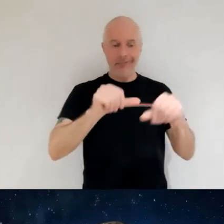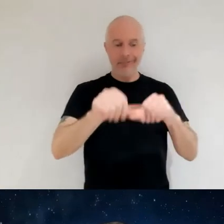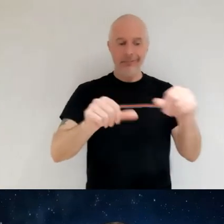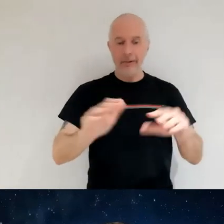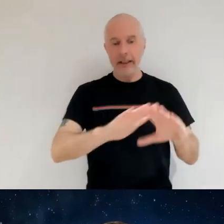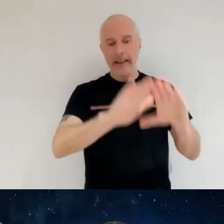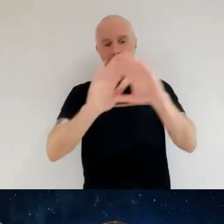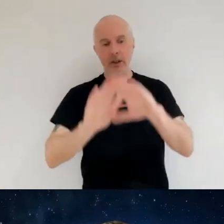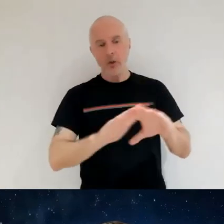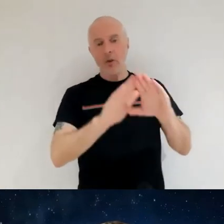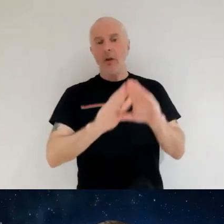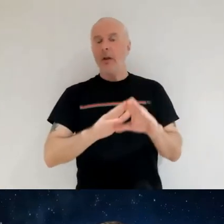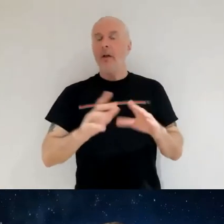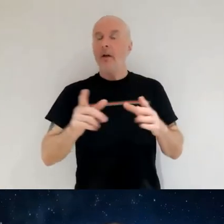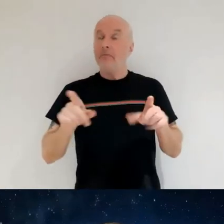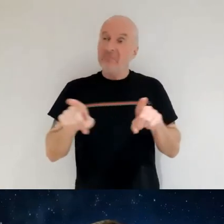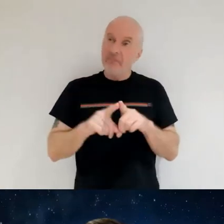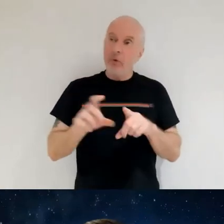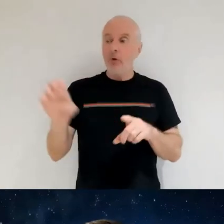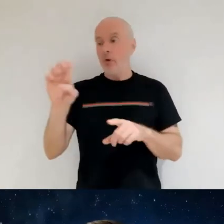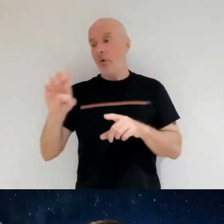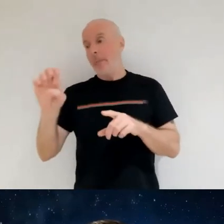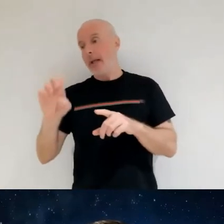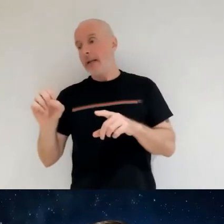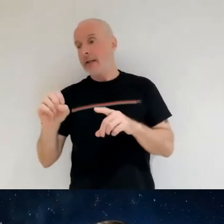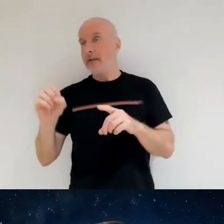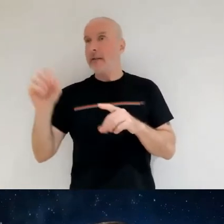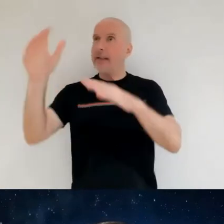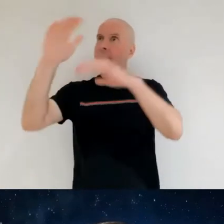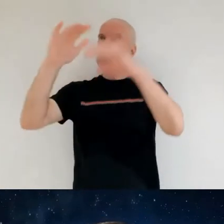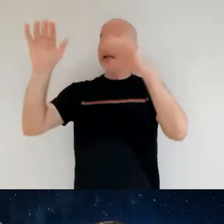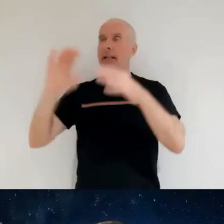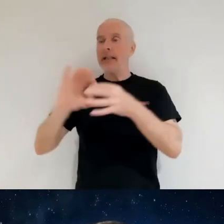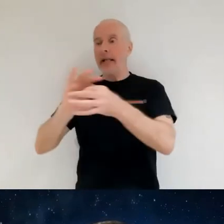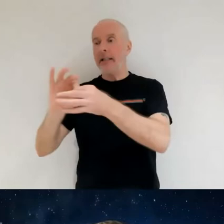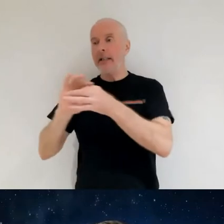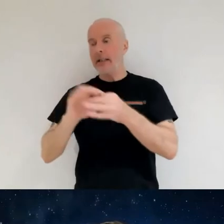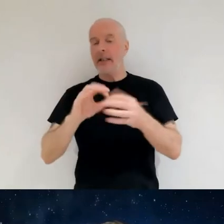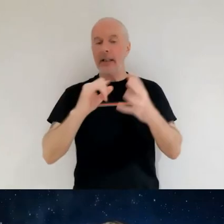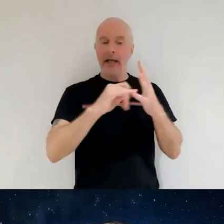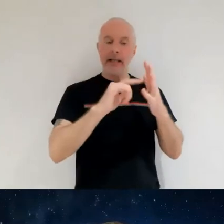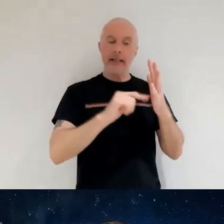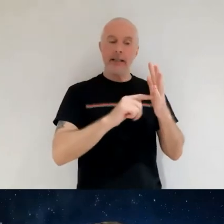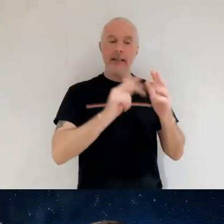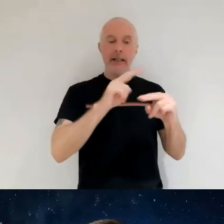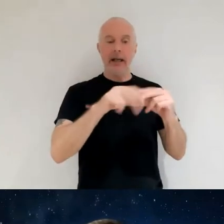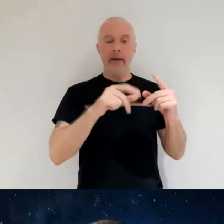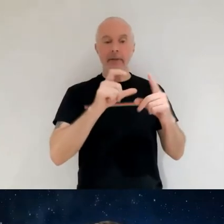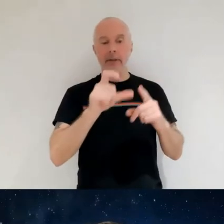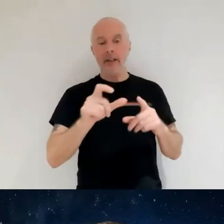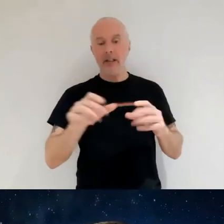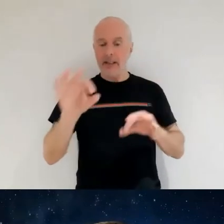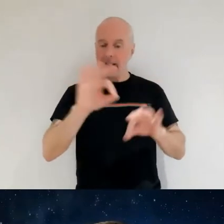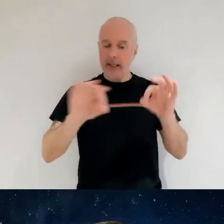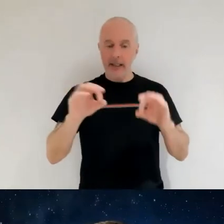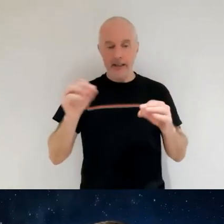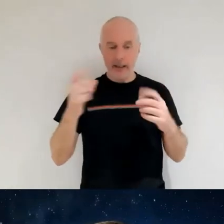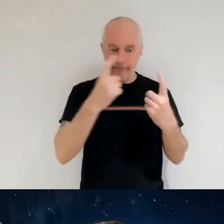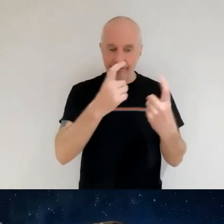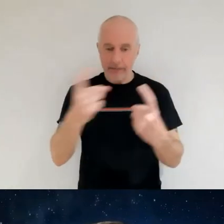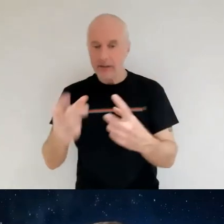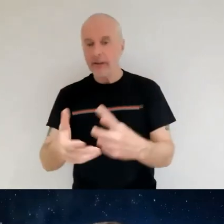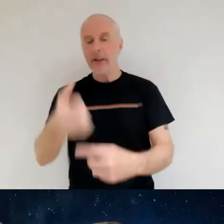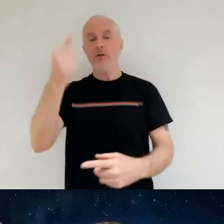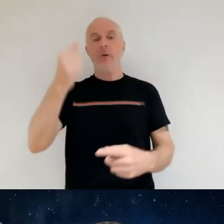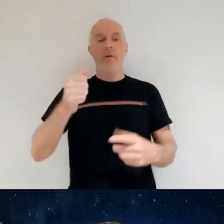as the european space agency uh the stfc and association for science and discovery centers and bringing her expertise to millions of school